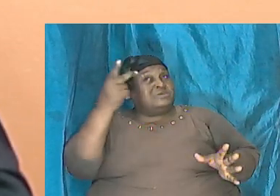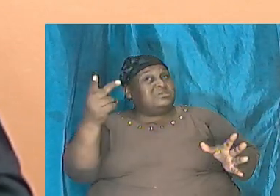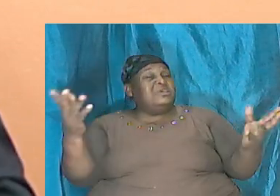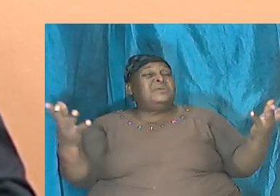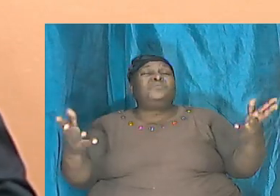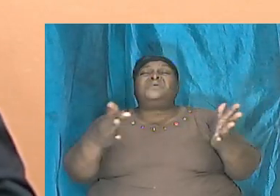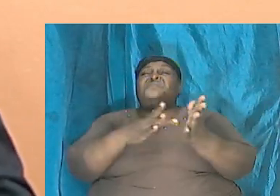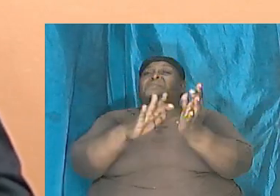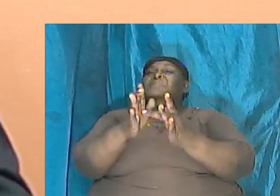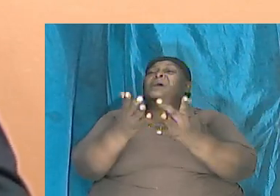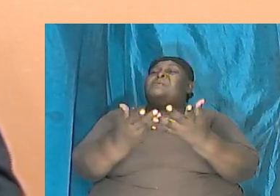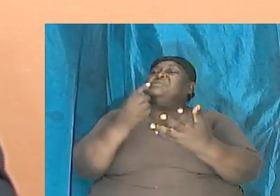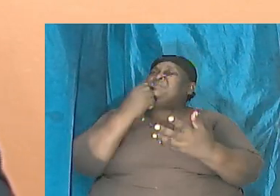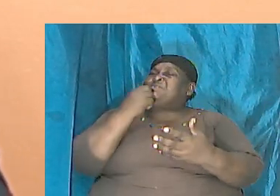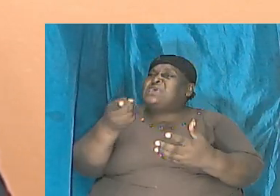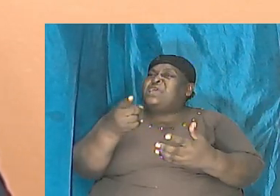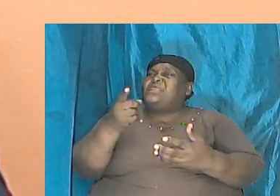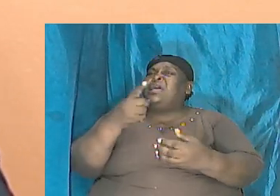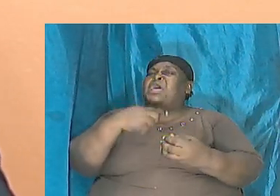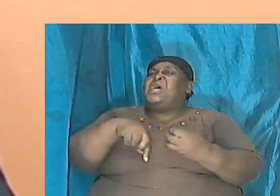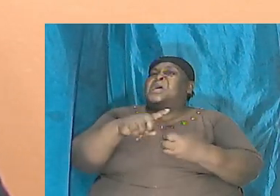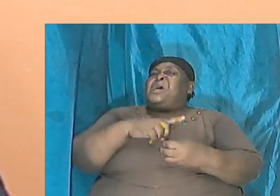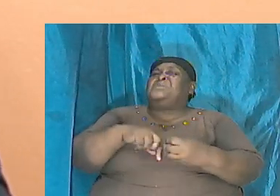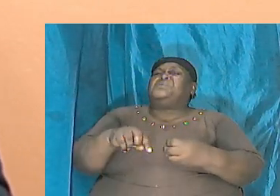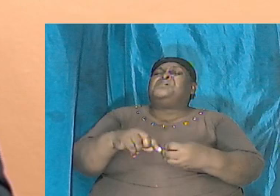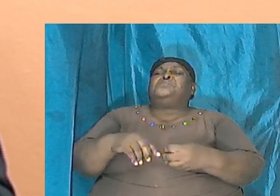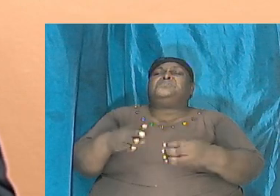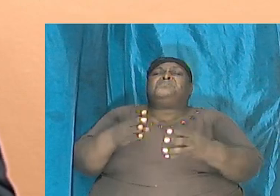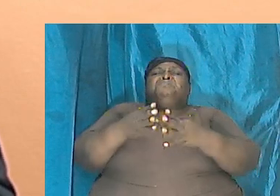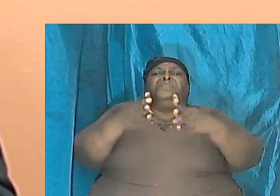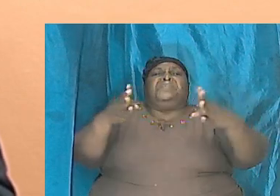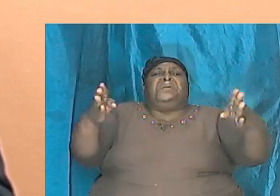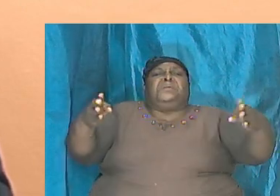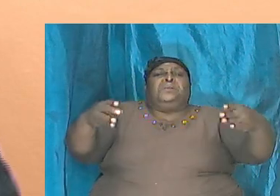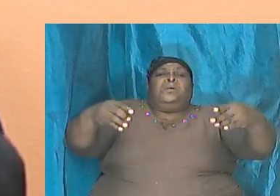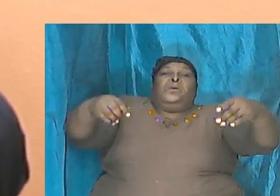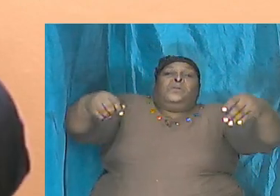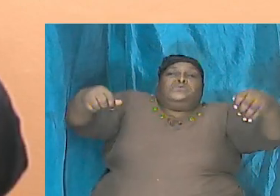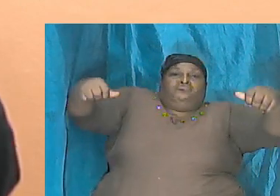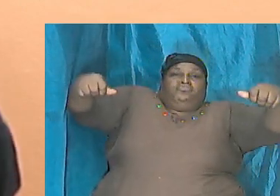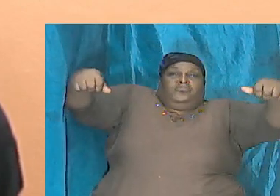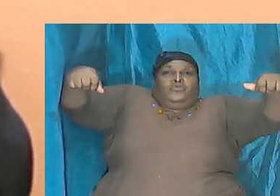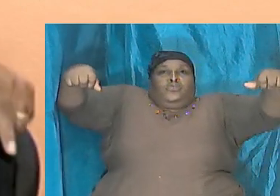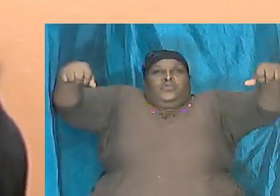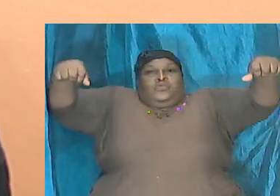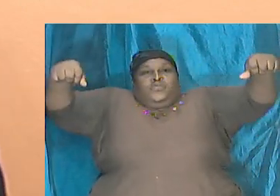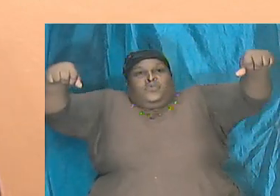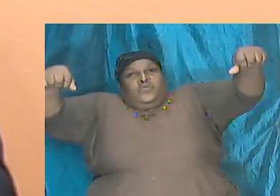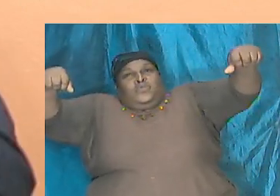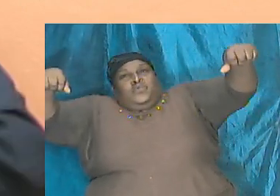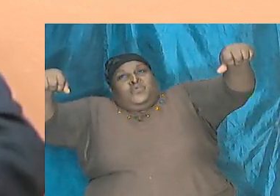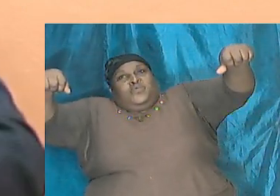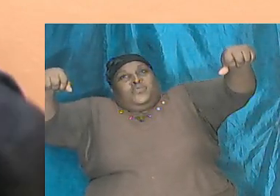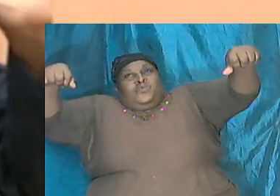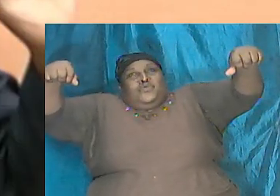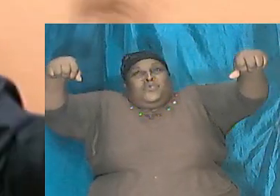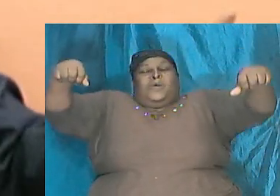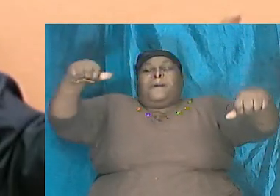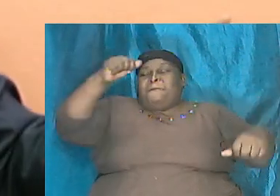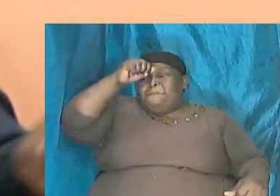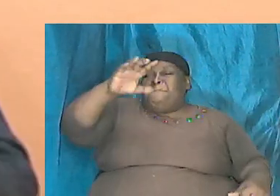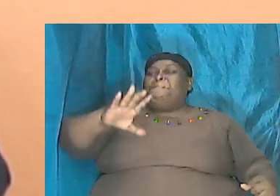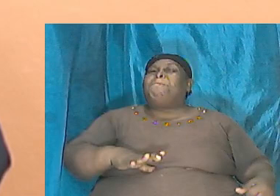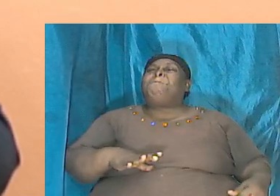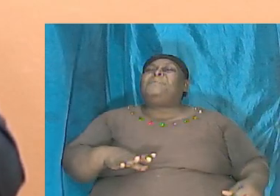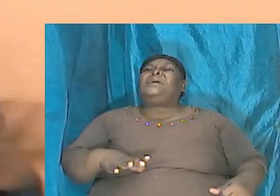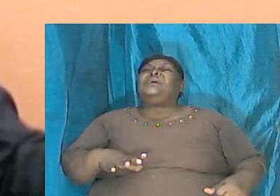has to say about these gigantic creatures that men today say the Bible had made no